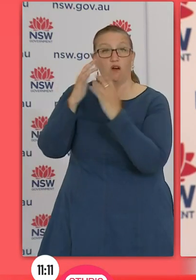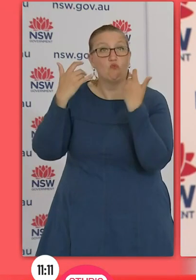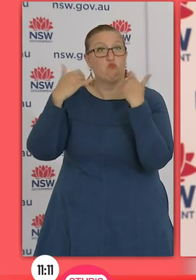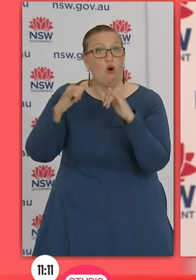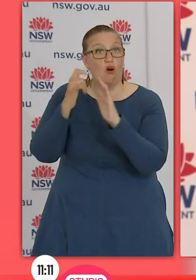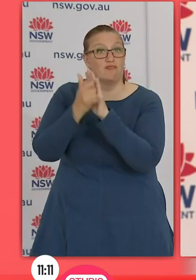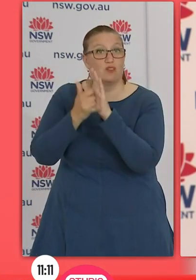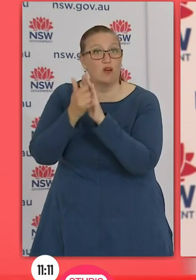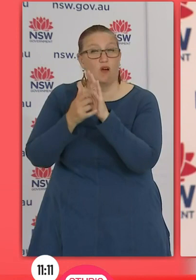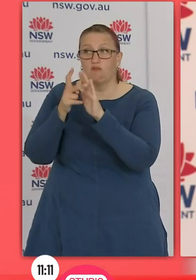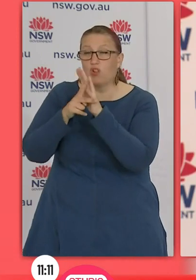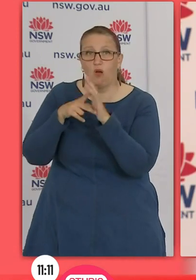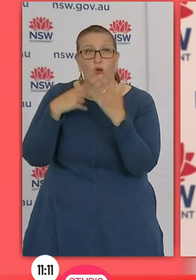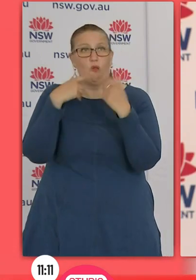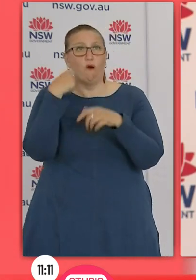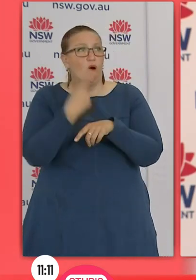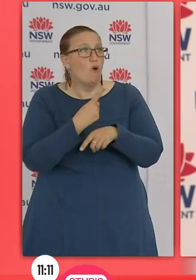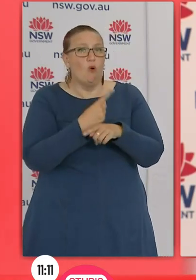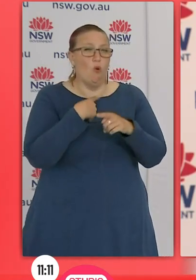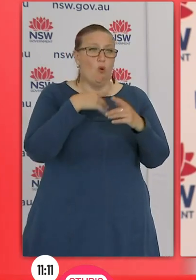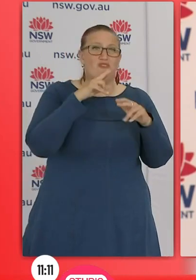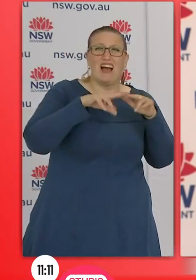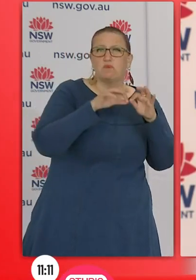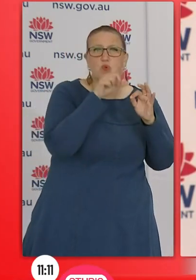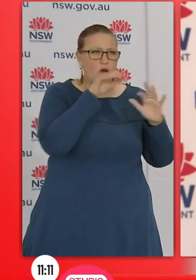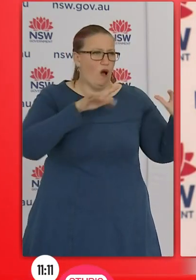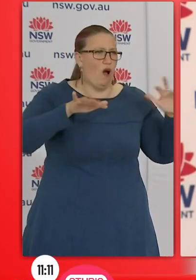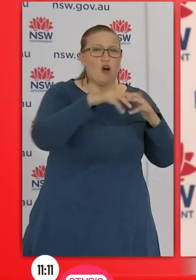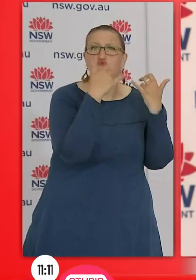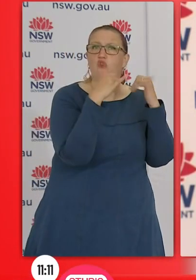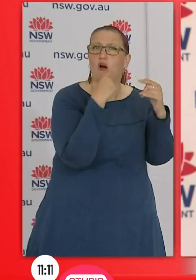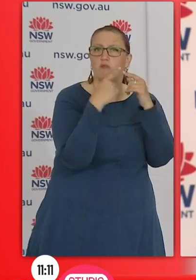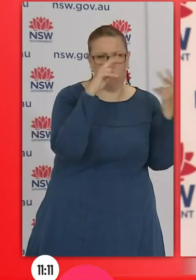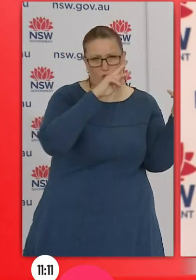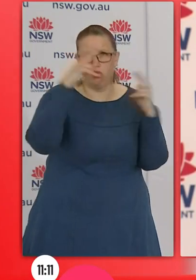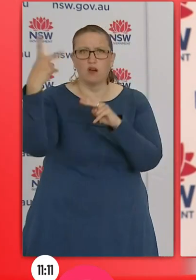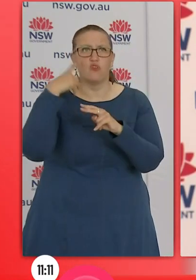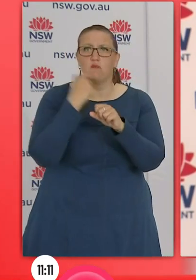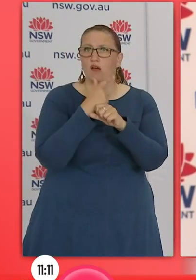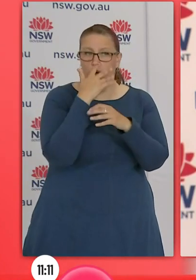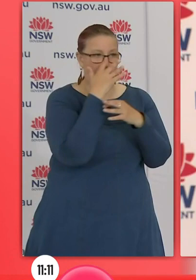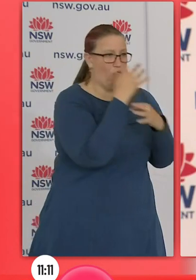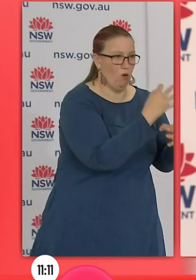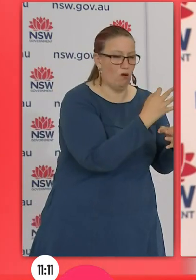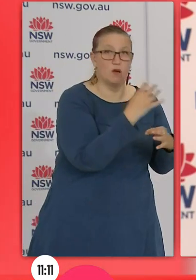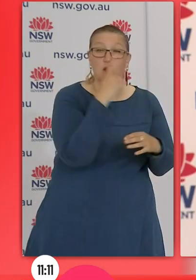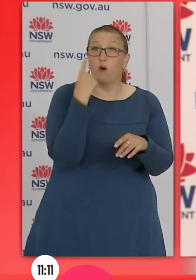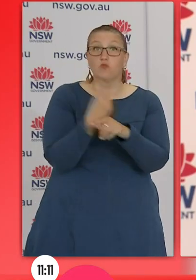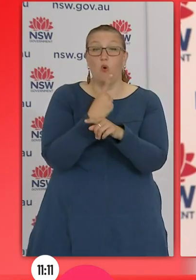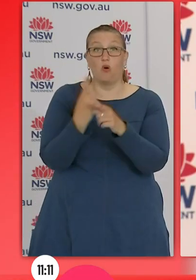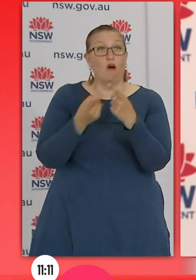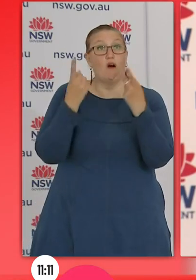their social network. This misinformation was including every single aspect of vaccination